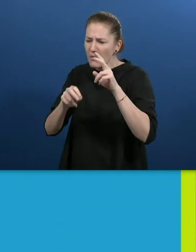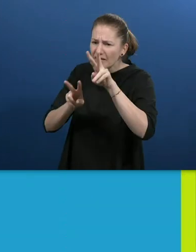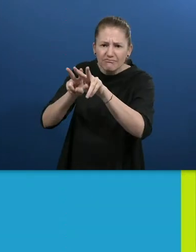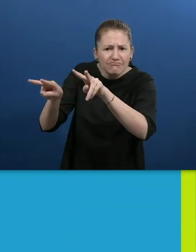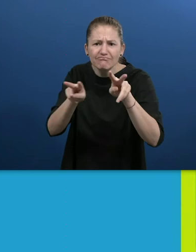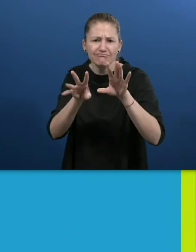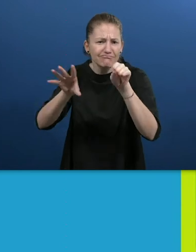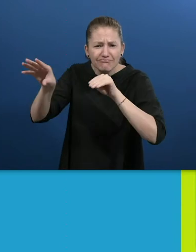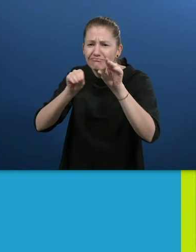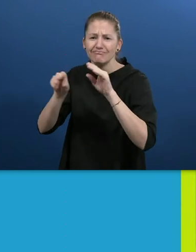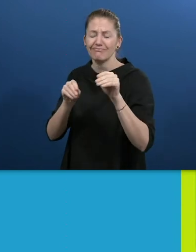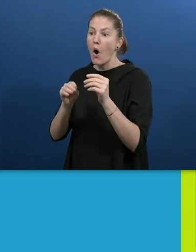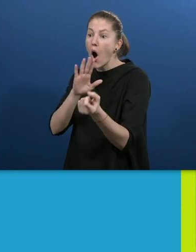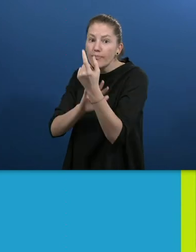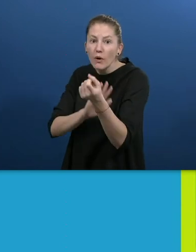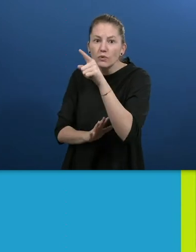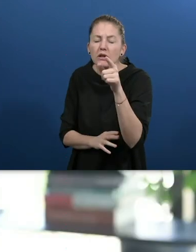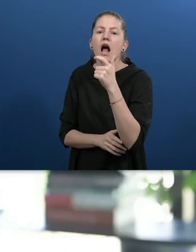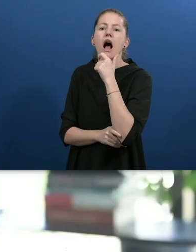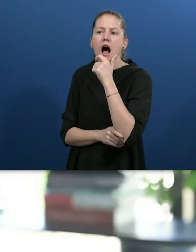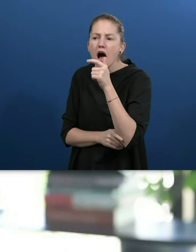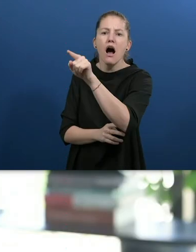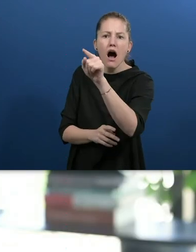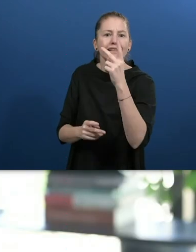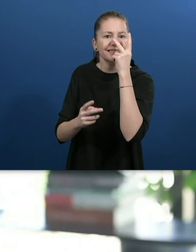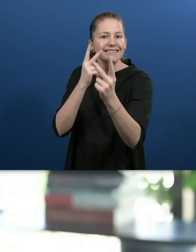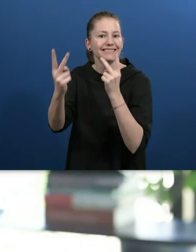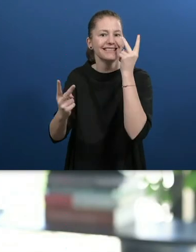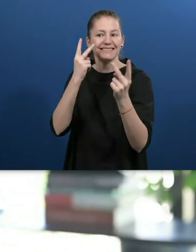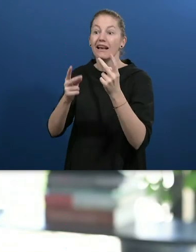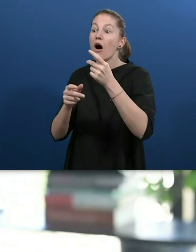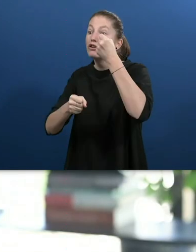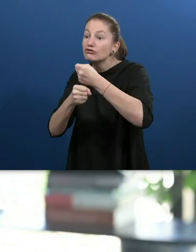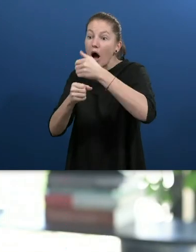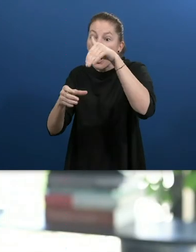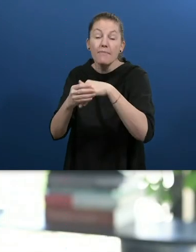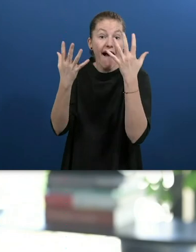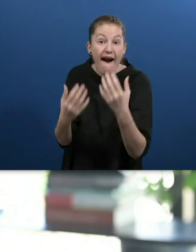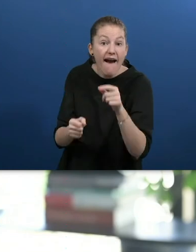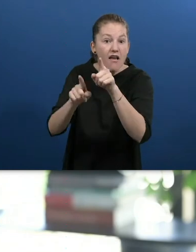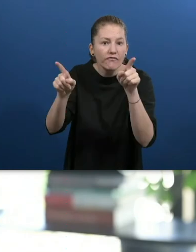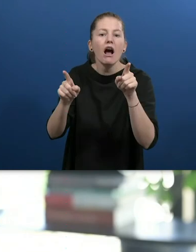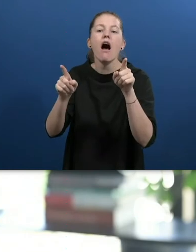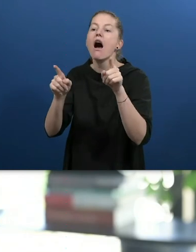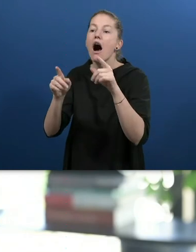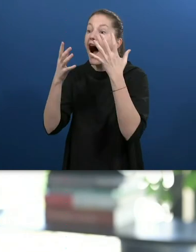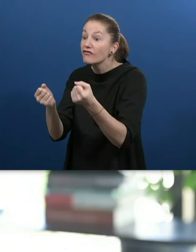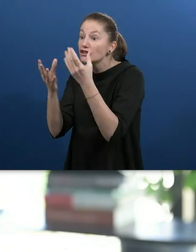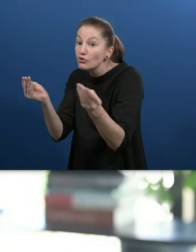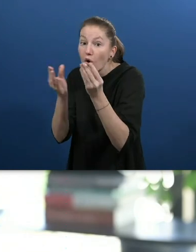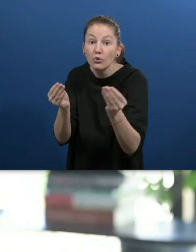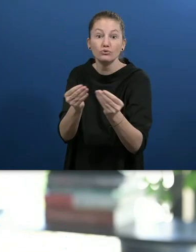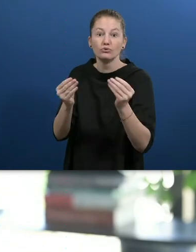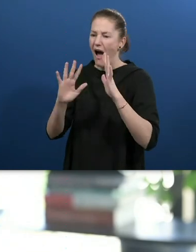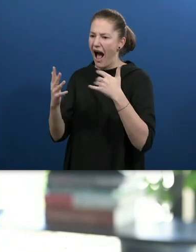On topics such as his disability, where he can access opportunities, maybe through the job portal. And also, where to find